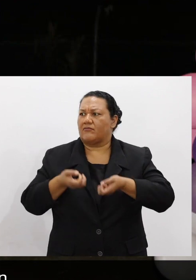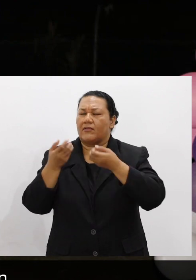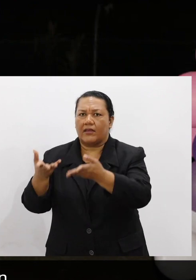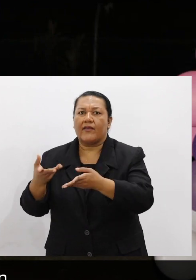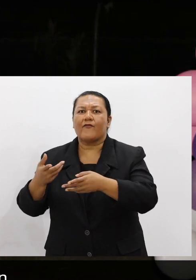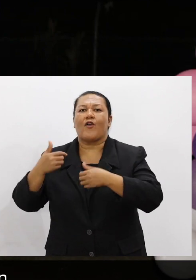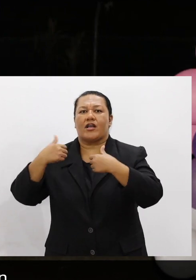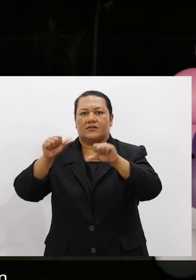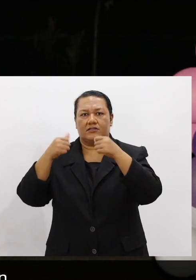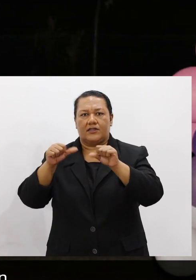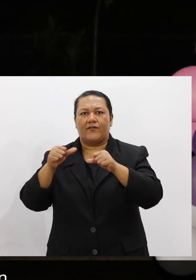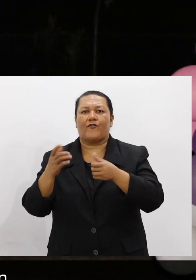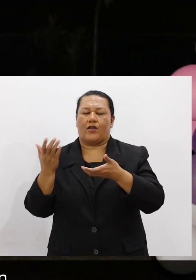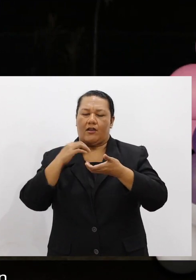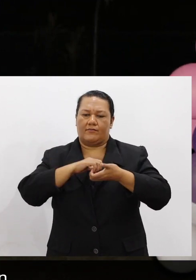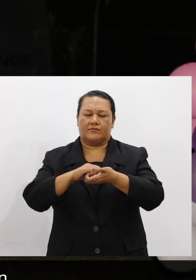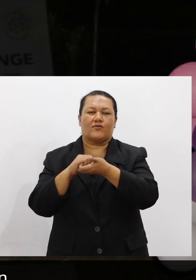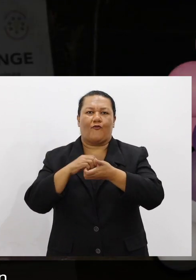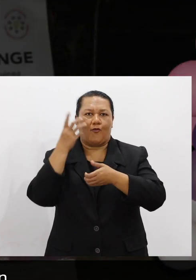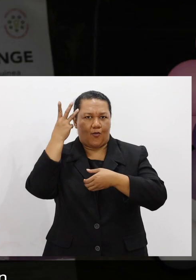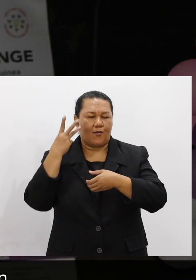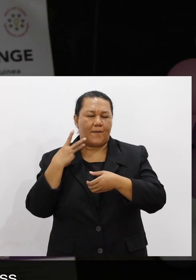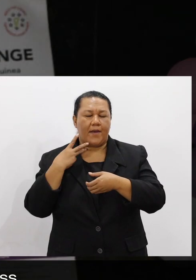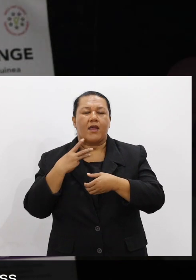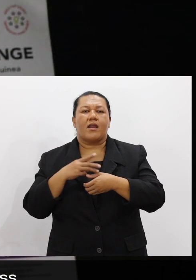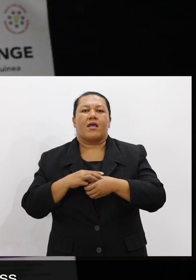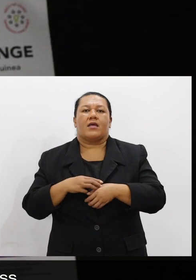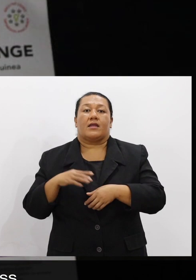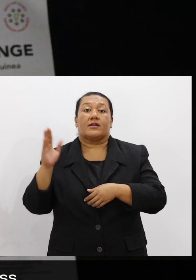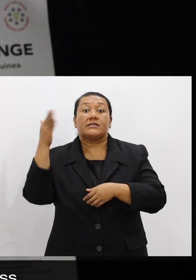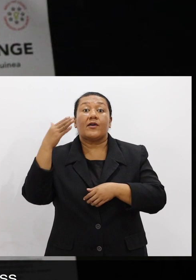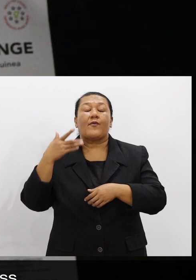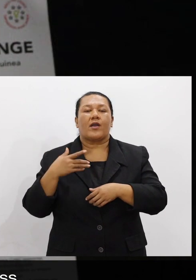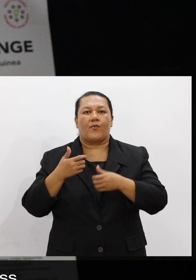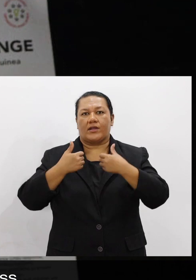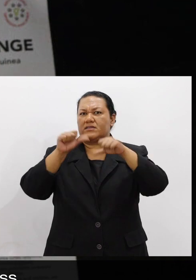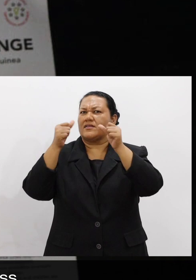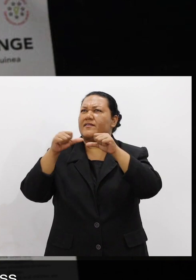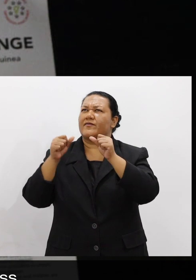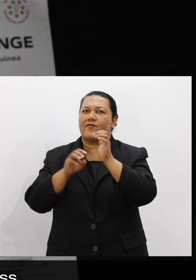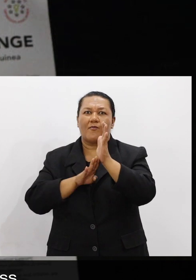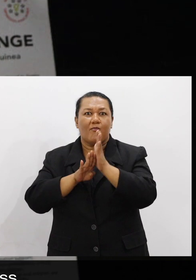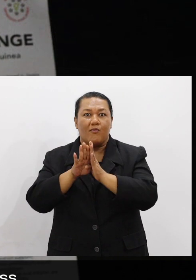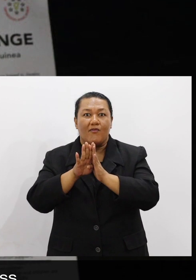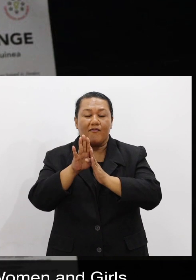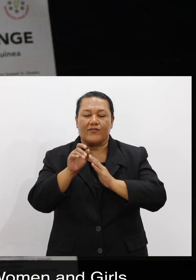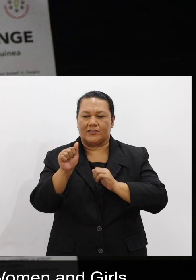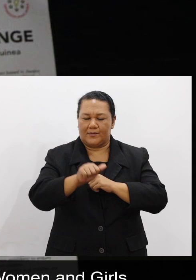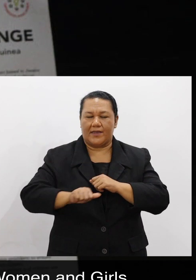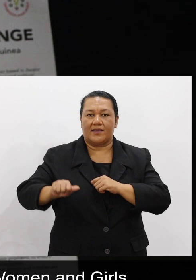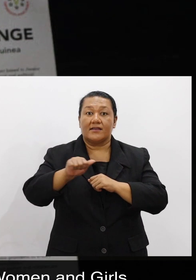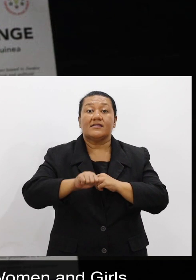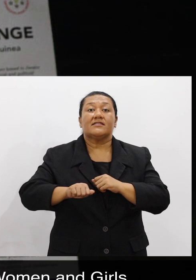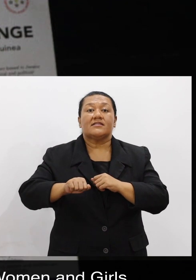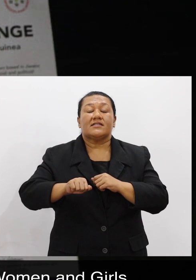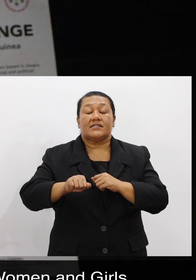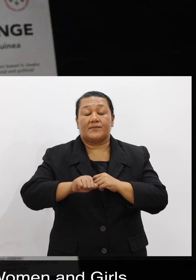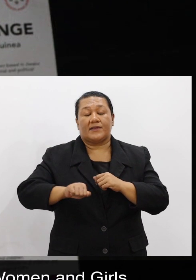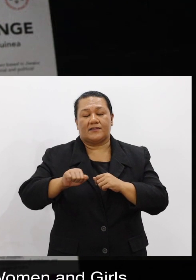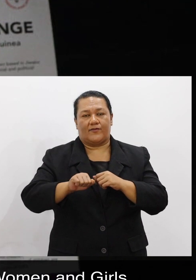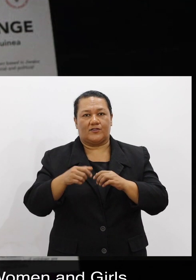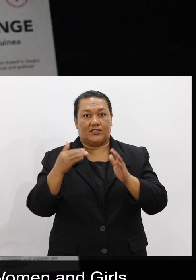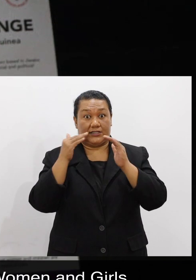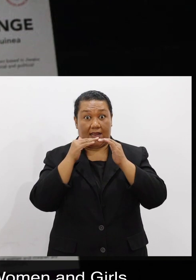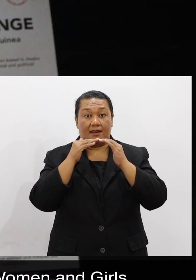congregate and share the achievements of our collaboration and solidarity, resulting in achieving some progress in the space of gender